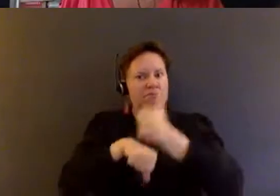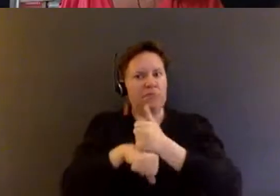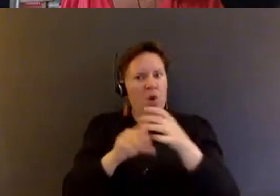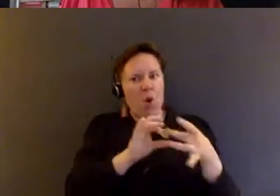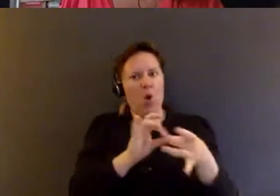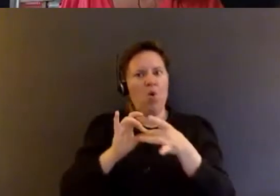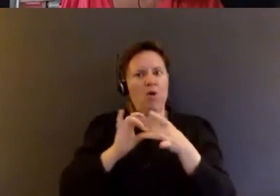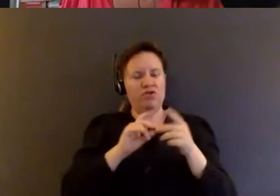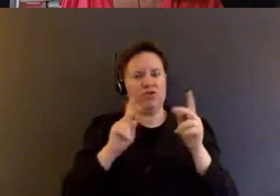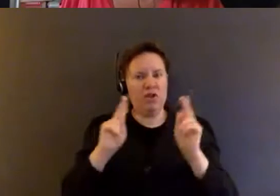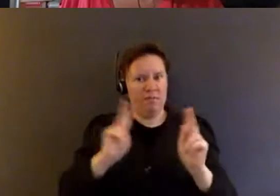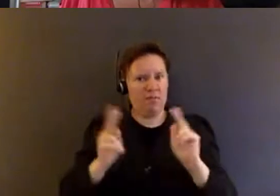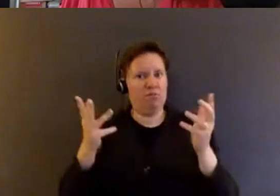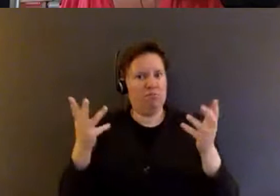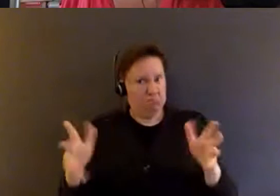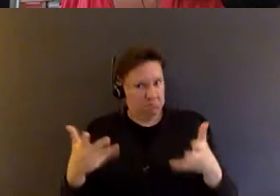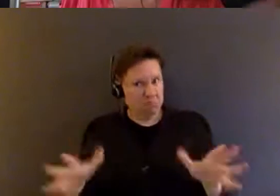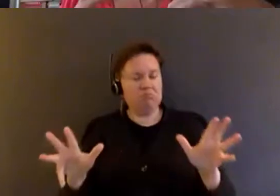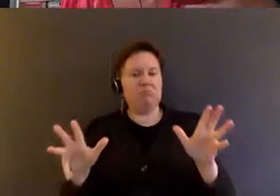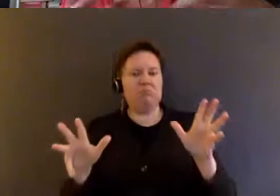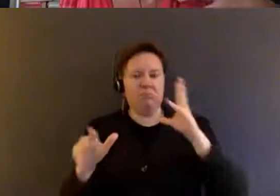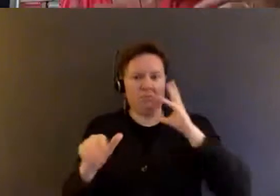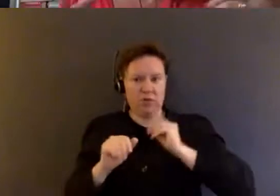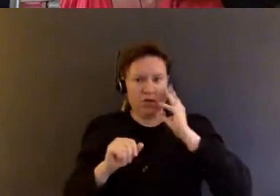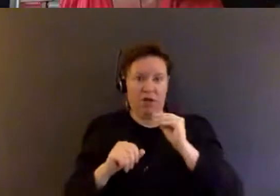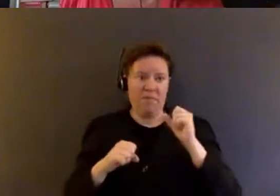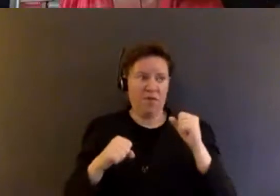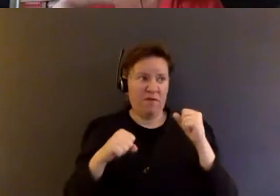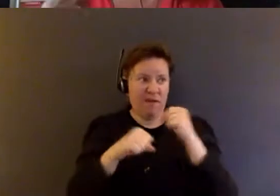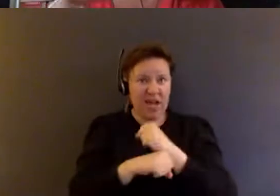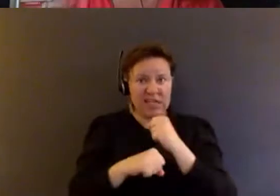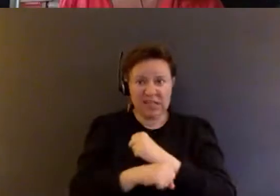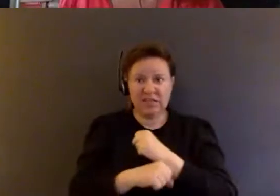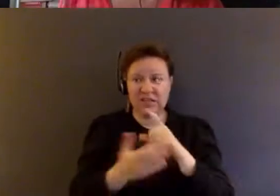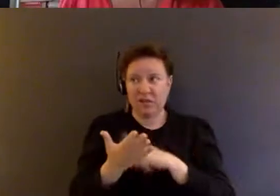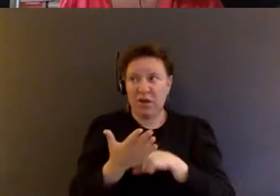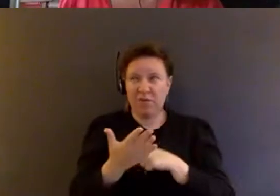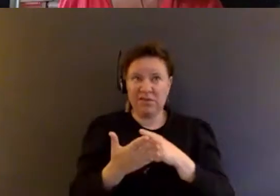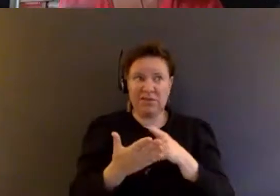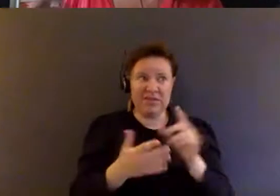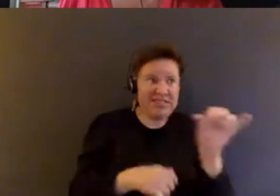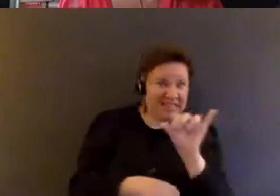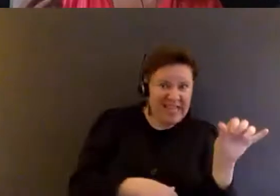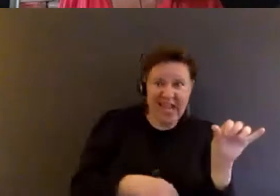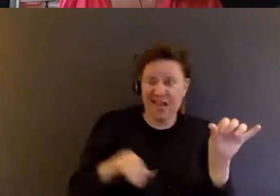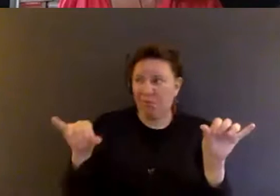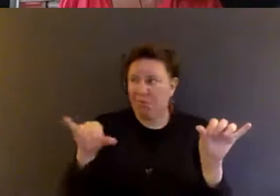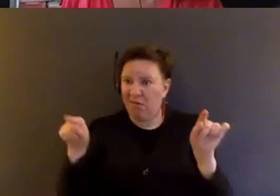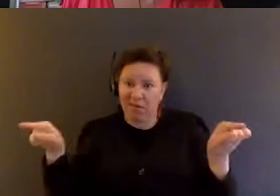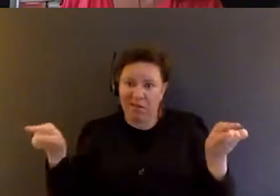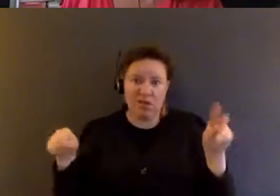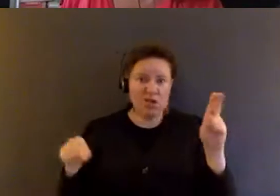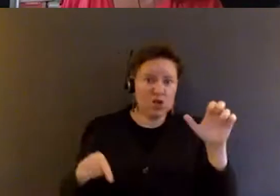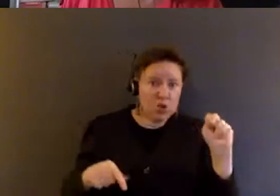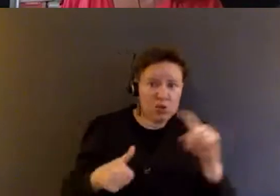have done it. Because they're, you know, they're fighting often against the same kind of windmills, the unions and policies,